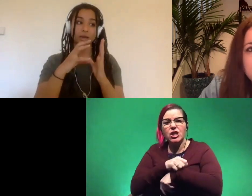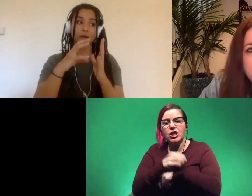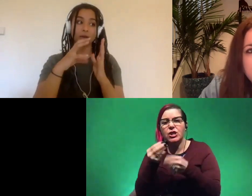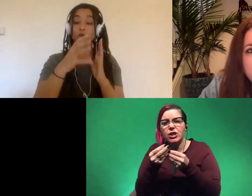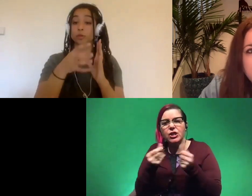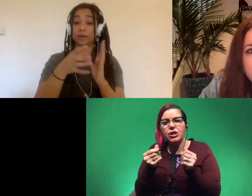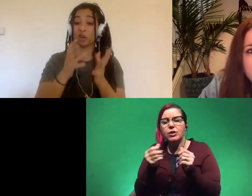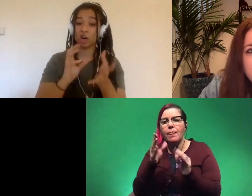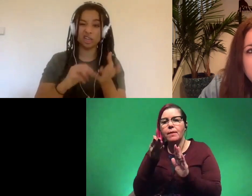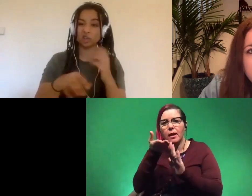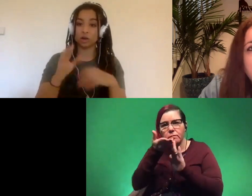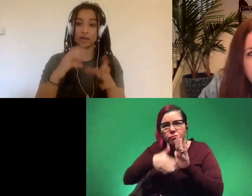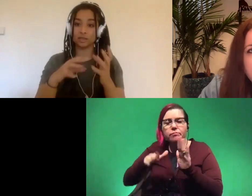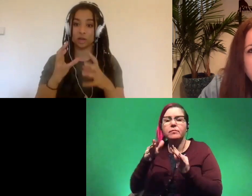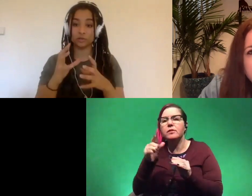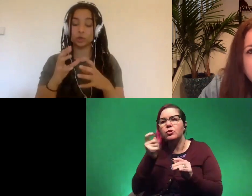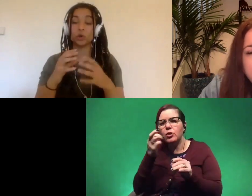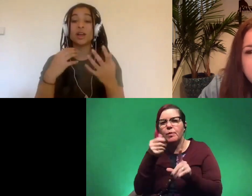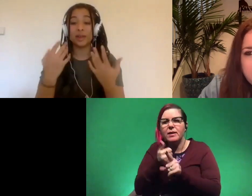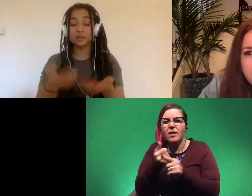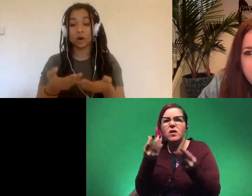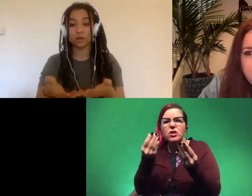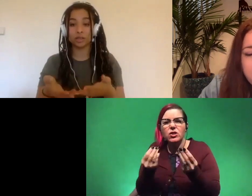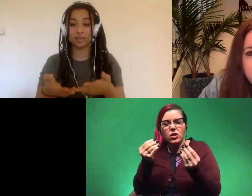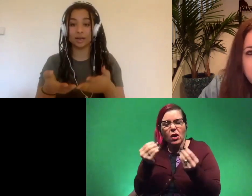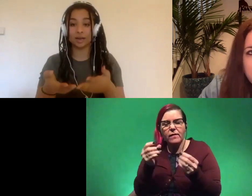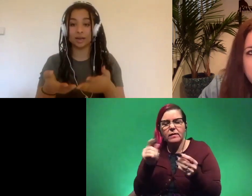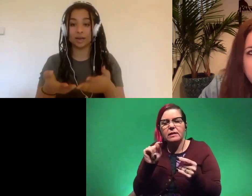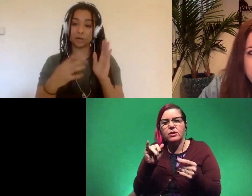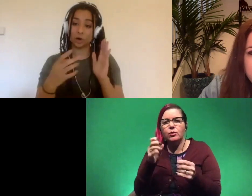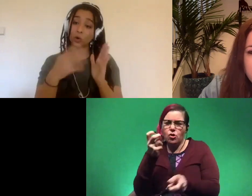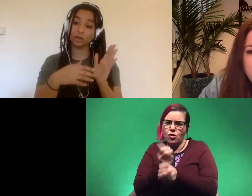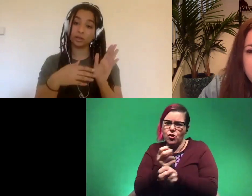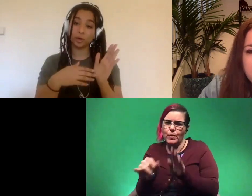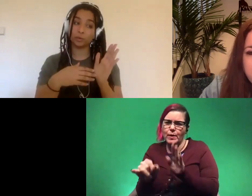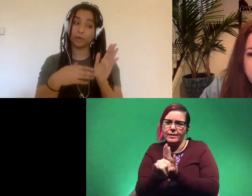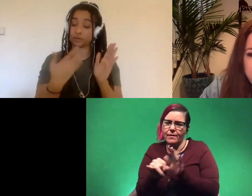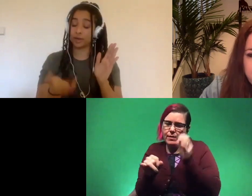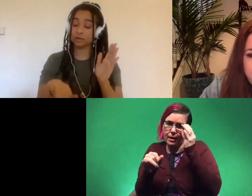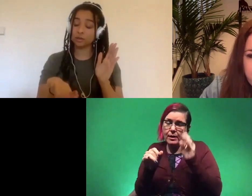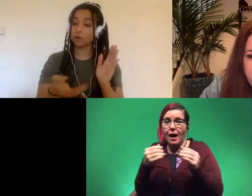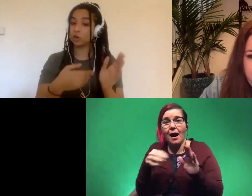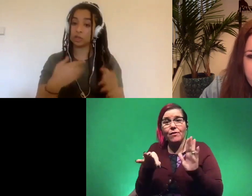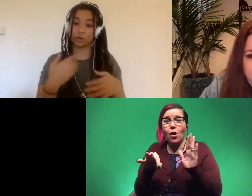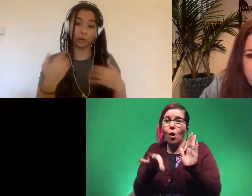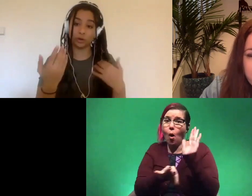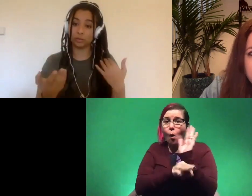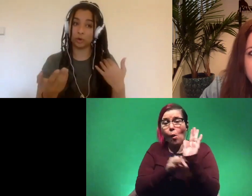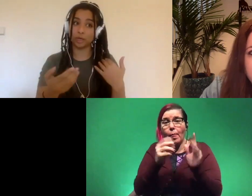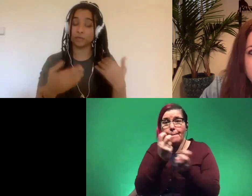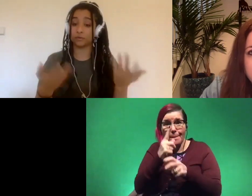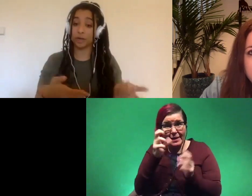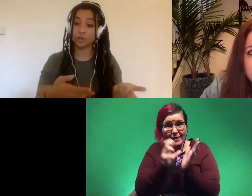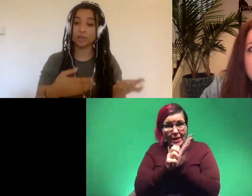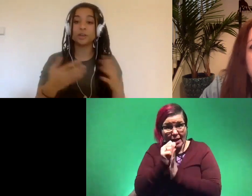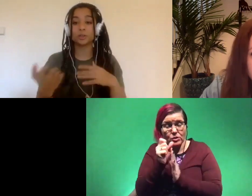be like a tumor made of cartilage and all kinds of soft tissue that's harder to tell is there a hole in the bone because of cancer or is there a hole in the bone